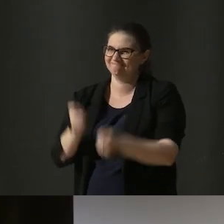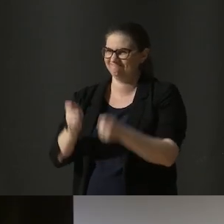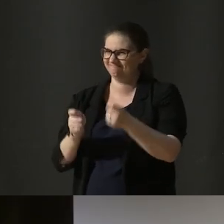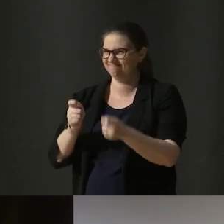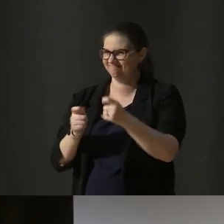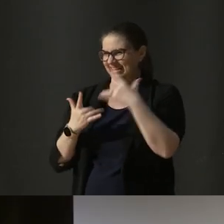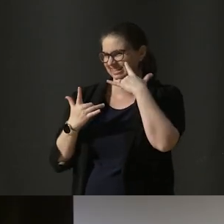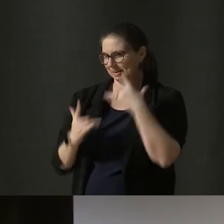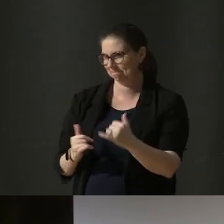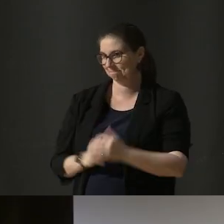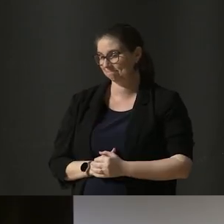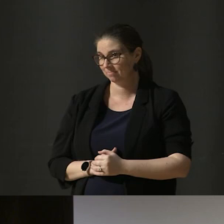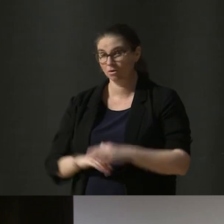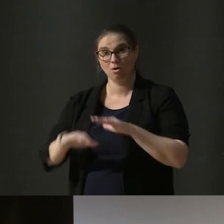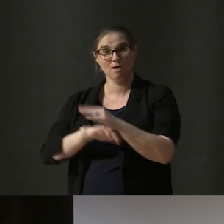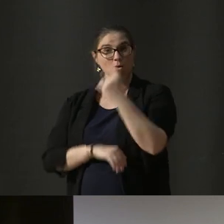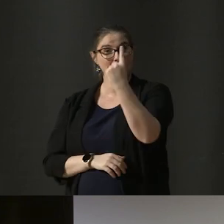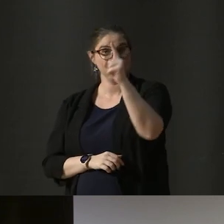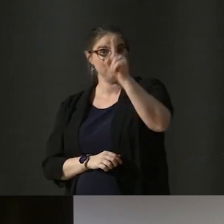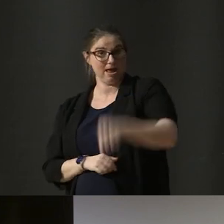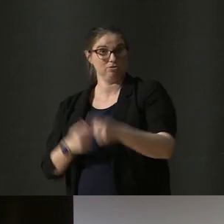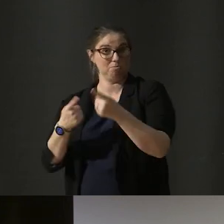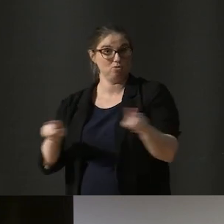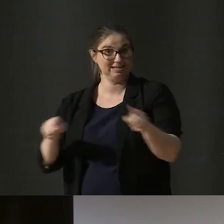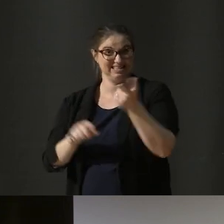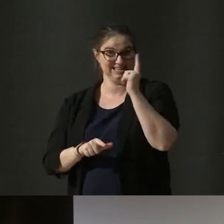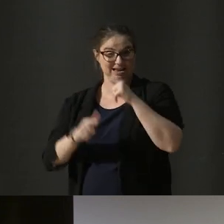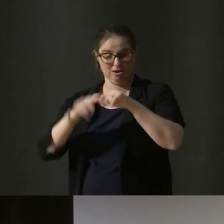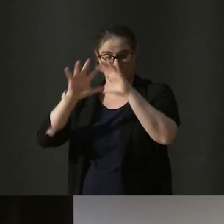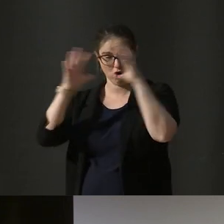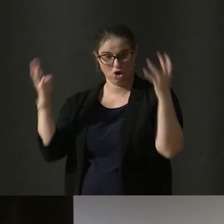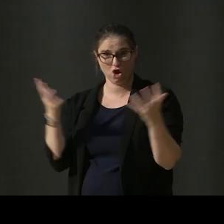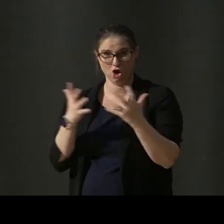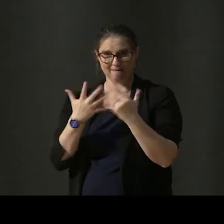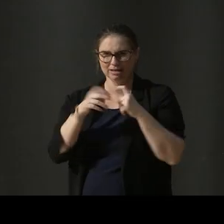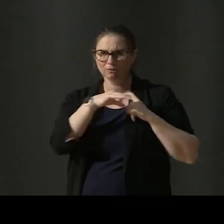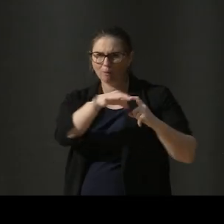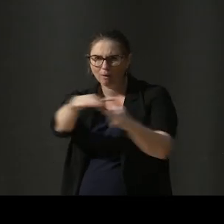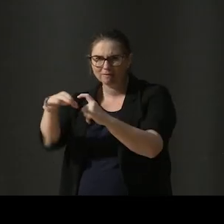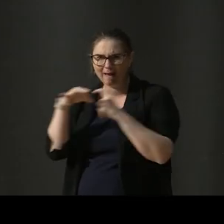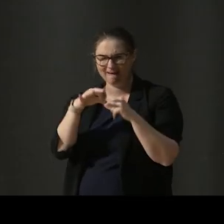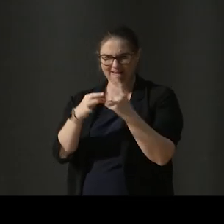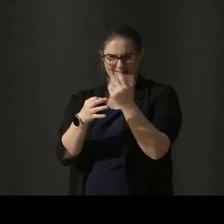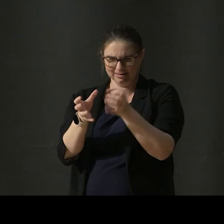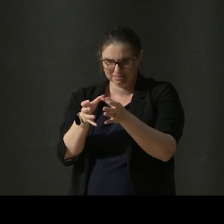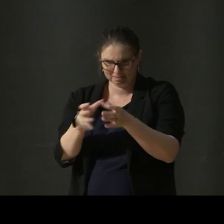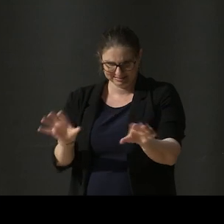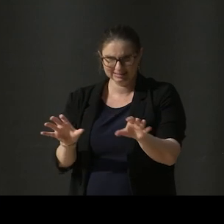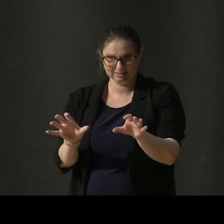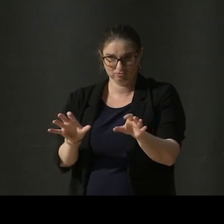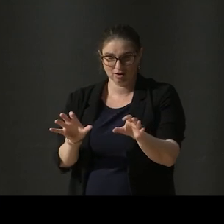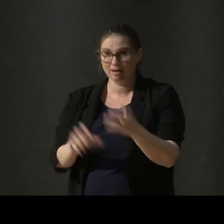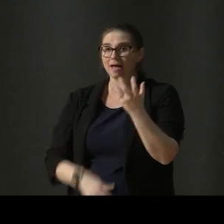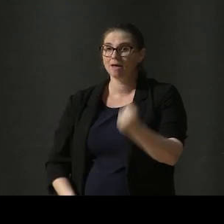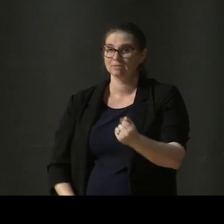survey of over 1,000 music teachers from all over the world, a halfway split appeared between those who